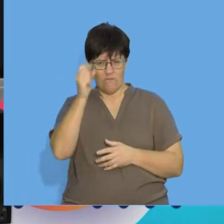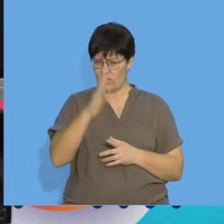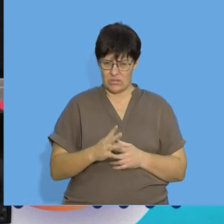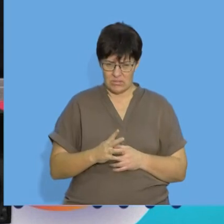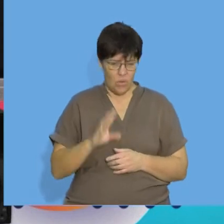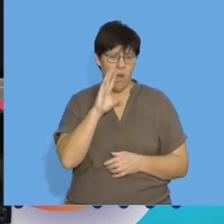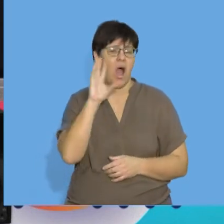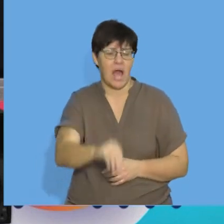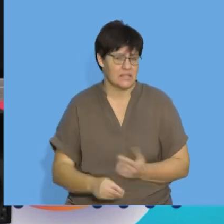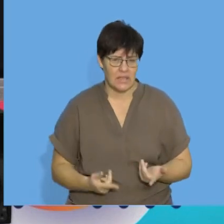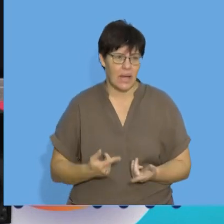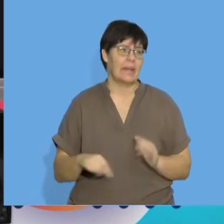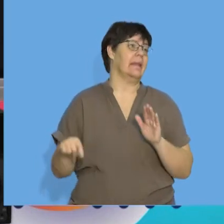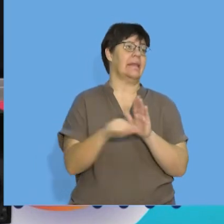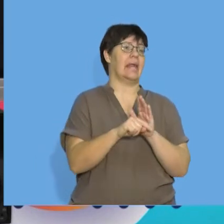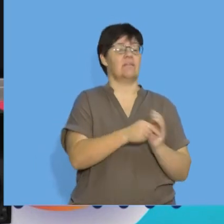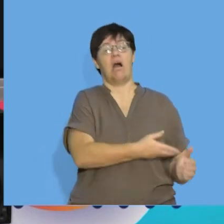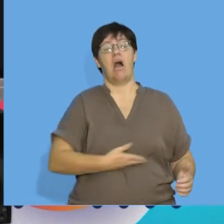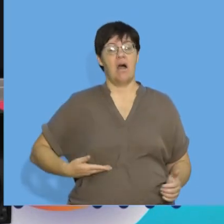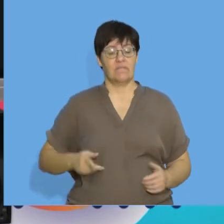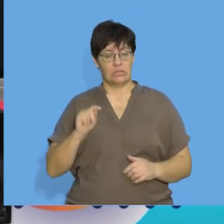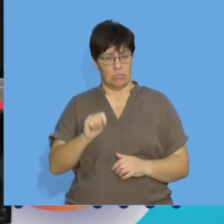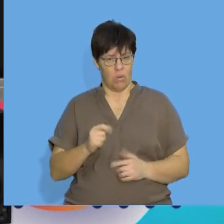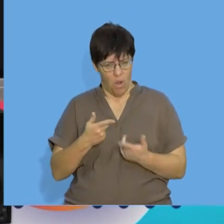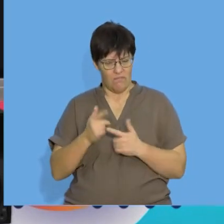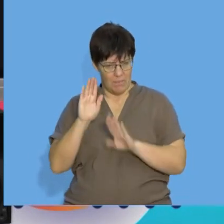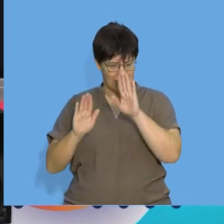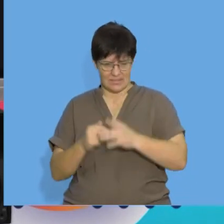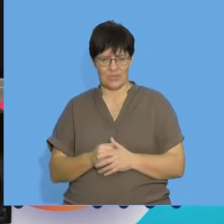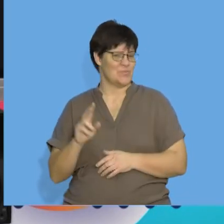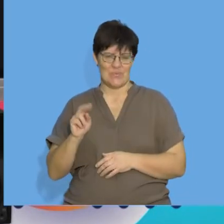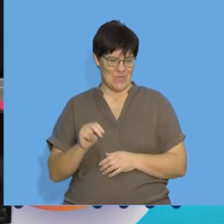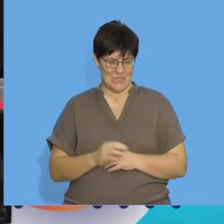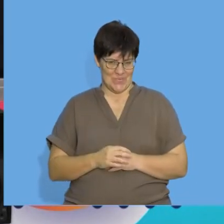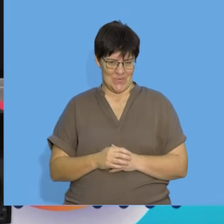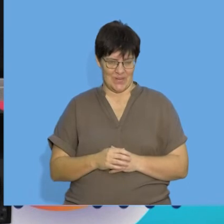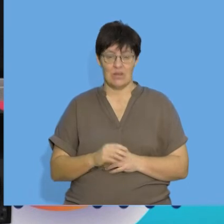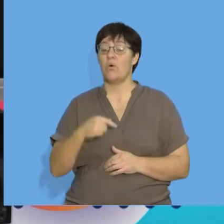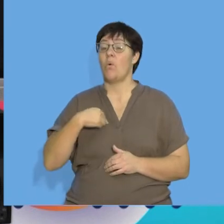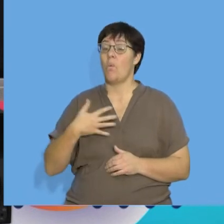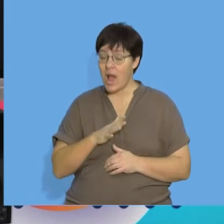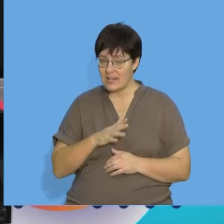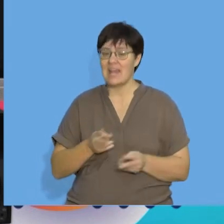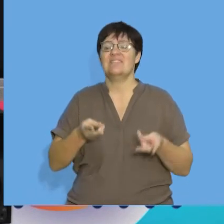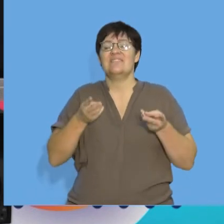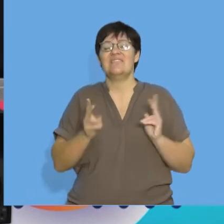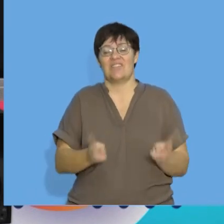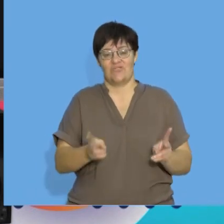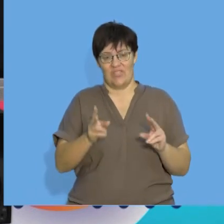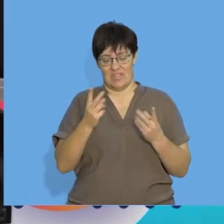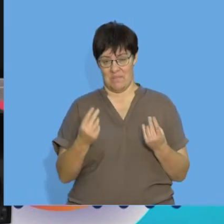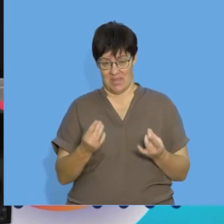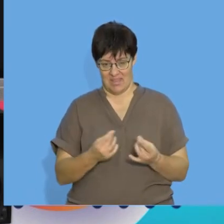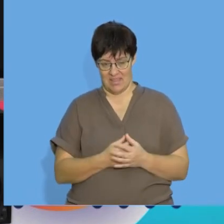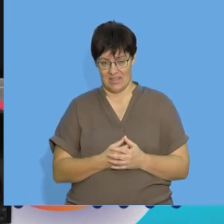a fraction do I ask you please find the negative half term of a pattern no we want natural